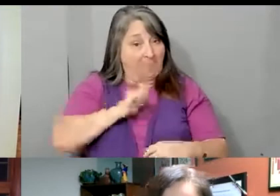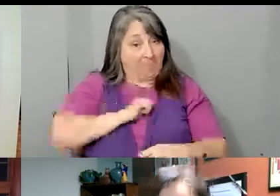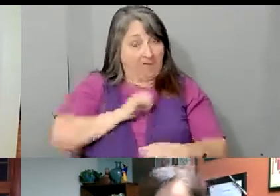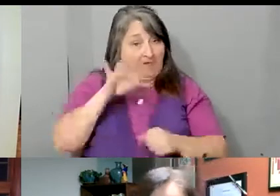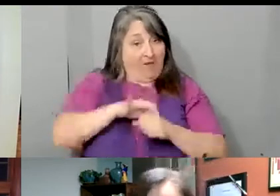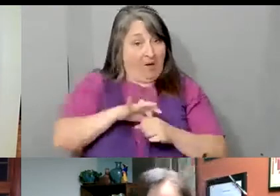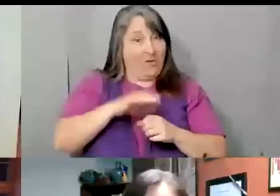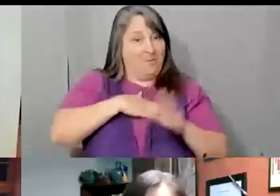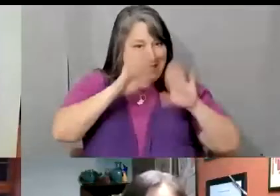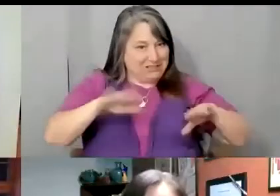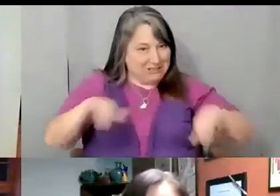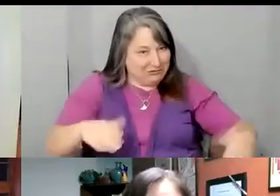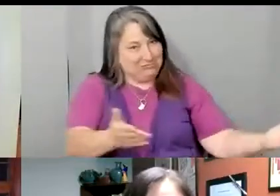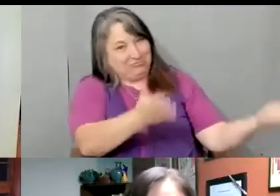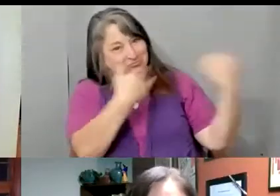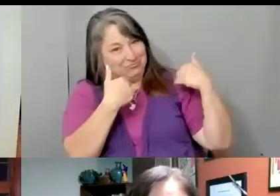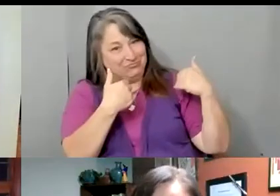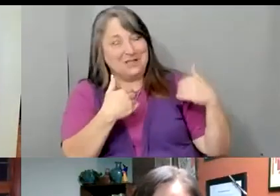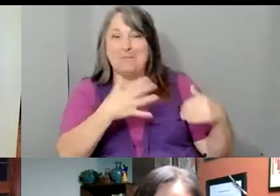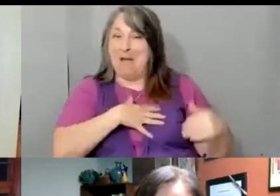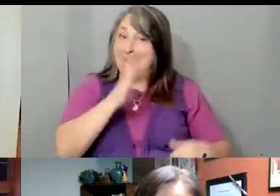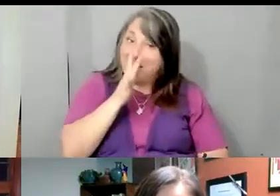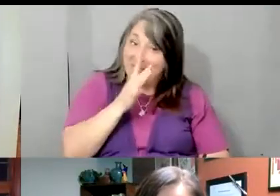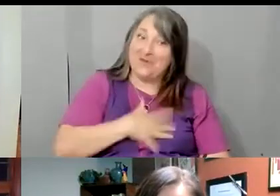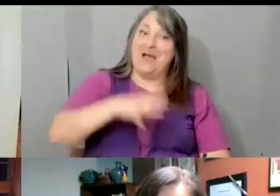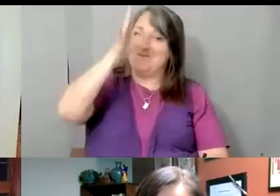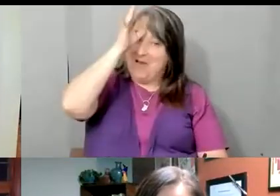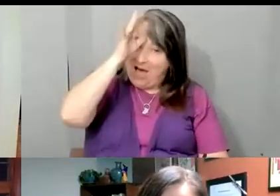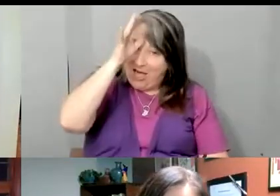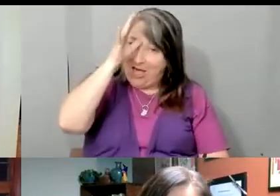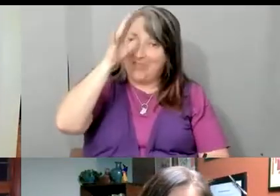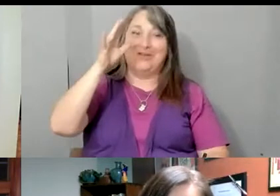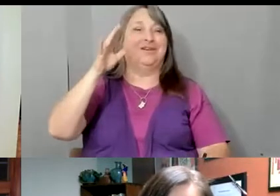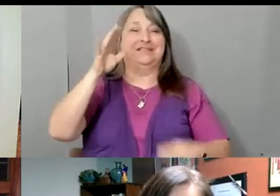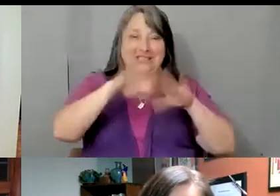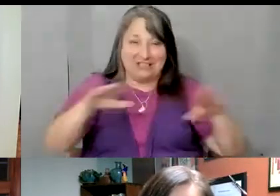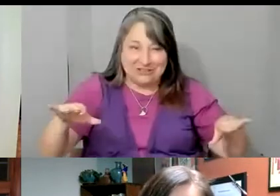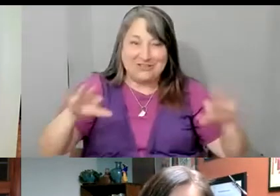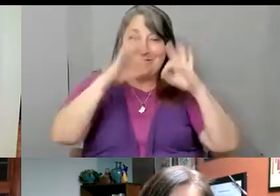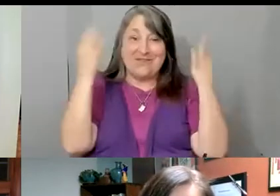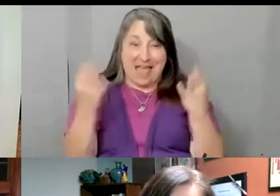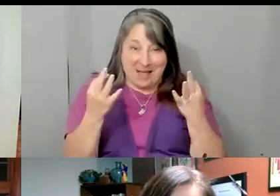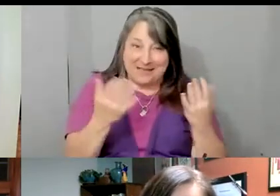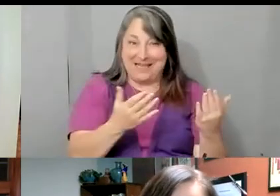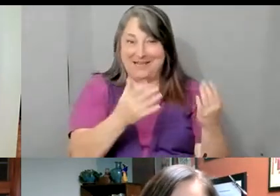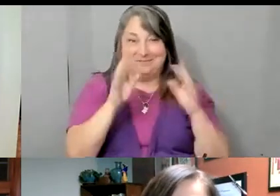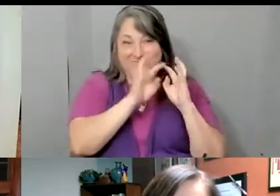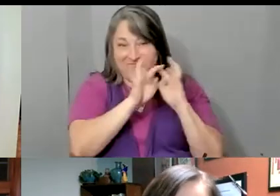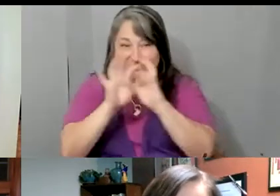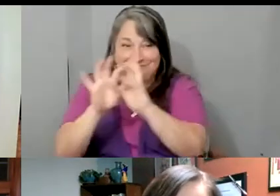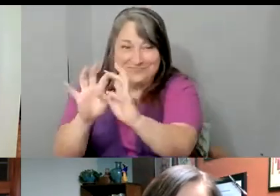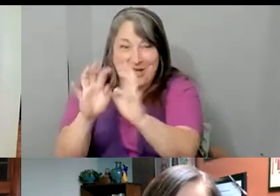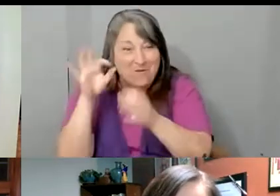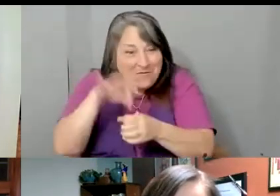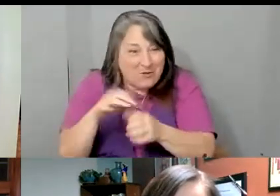Siempre mi madre y mi papá me jalaba de las greñas. ¿Ves? Y por favor, aquí están